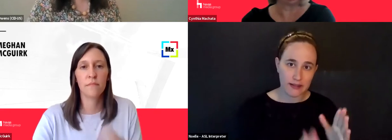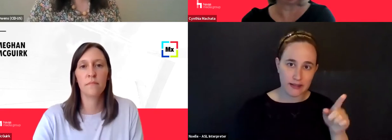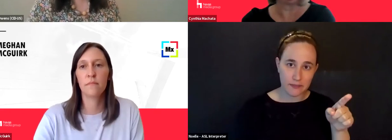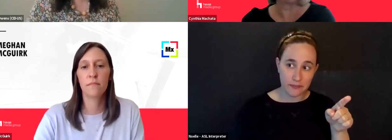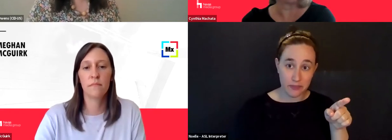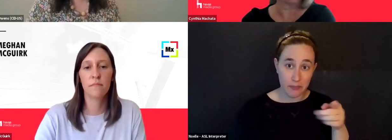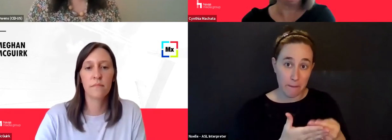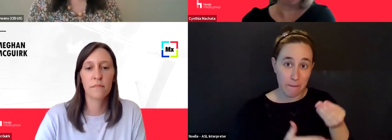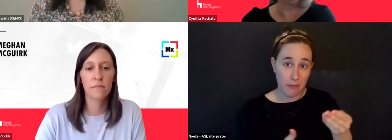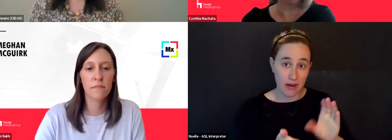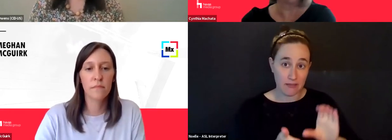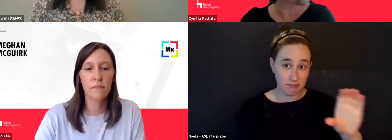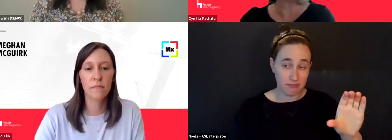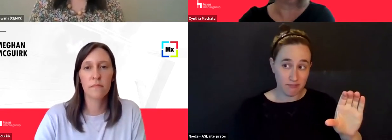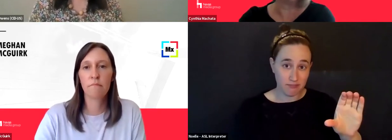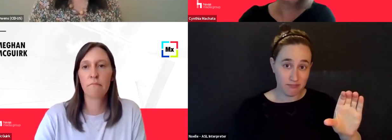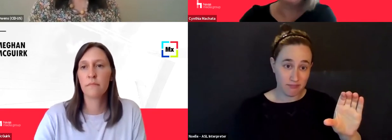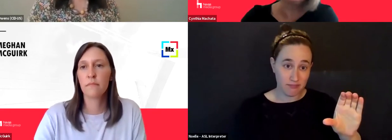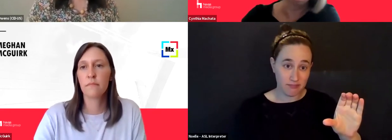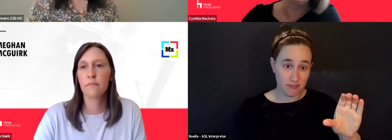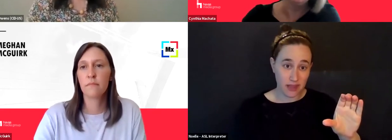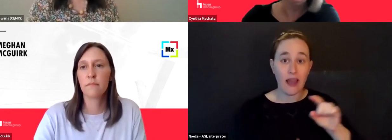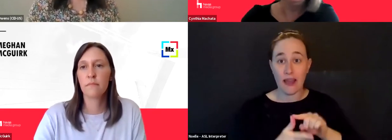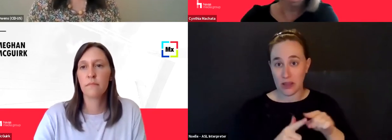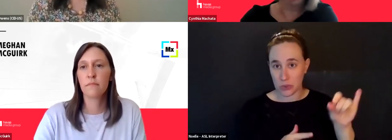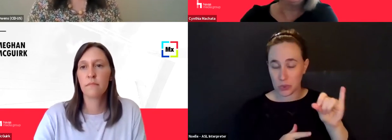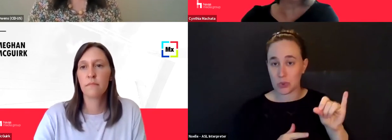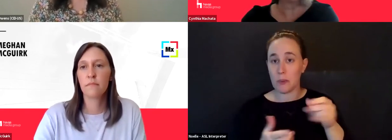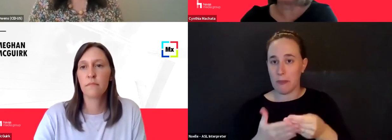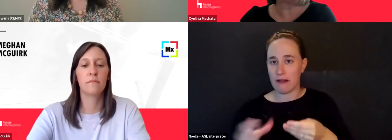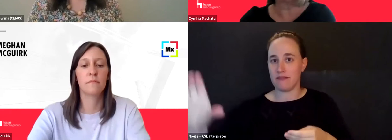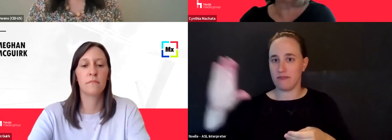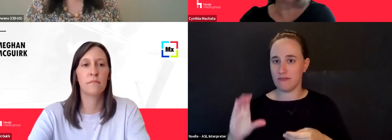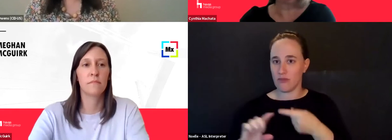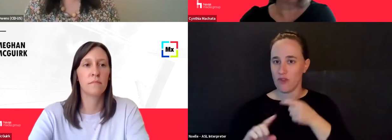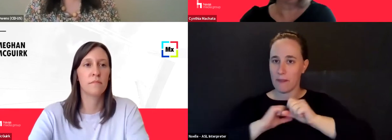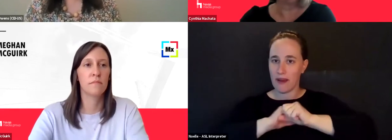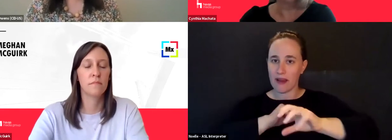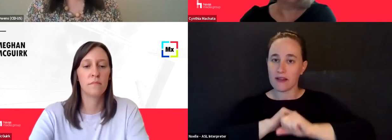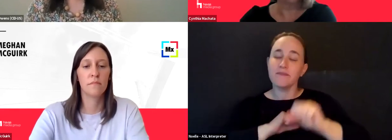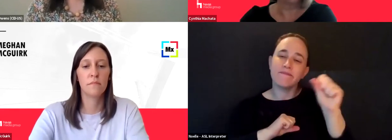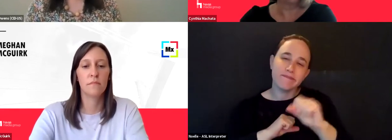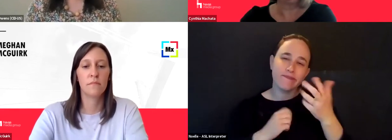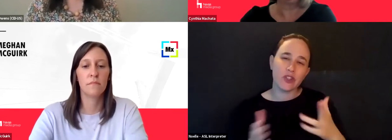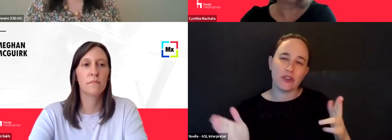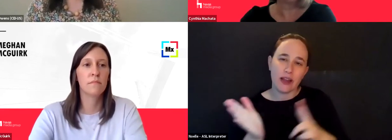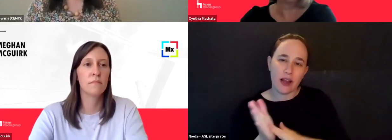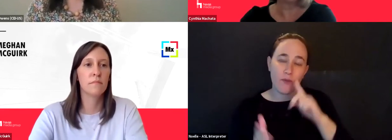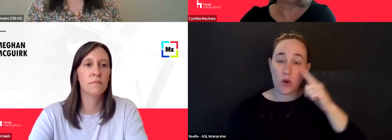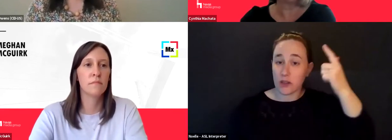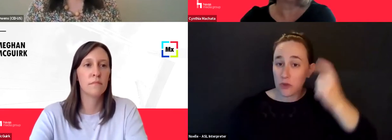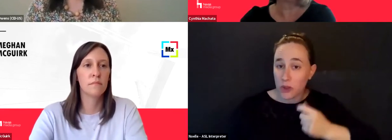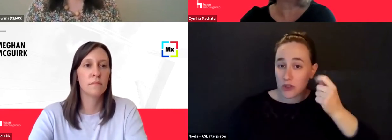to be paid and they get paid many times from the advertising. Um, yes, there are subscription costs, but they don't, they,